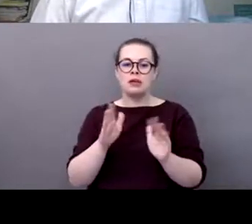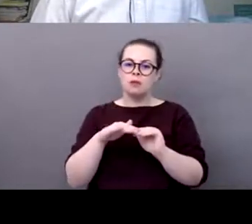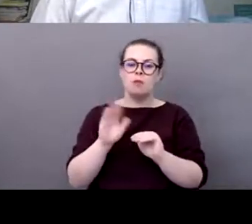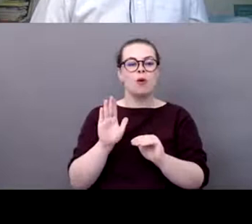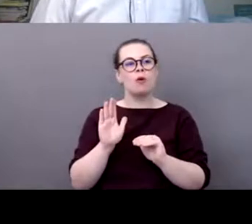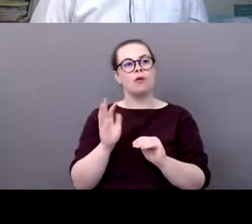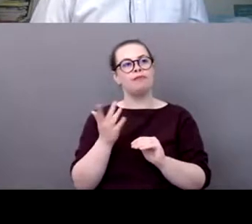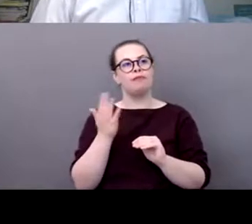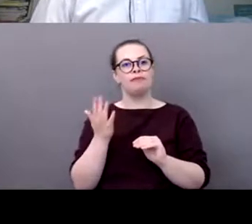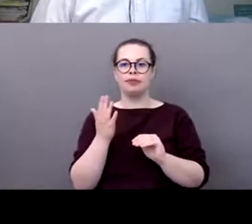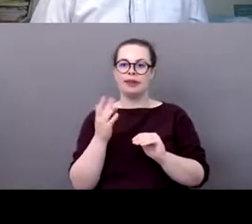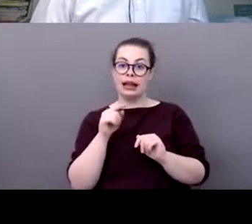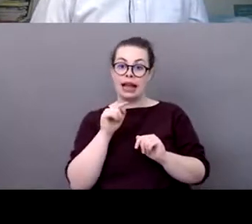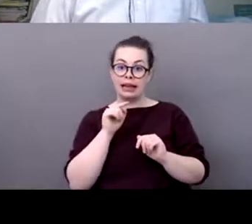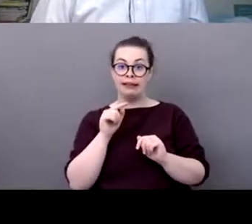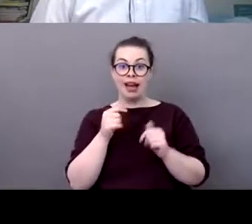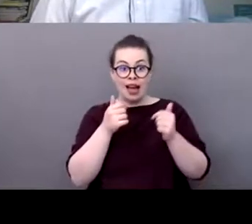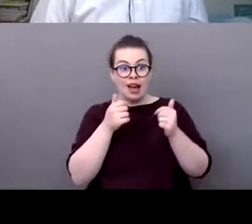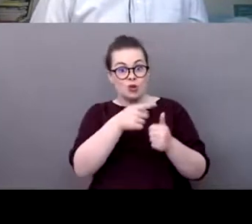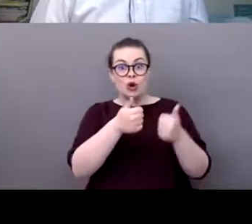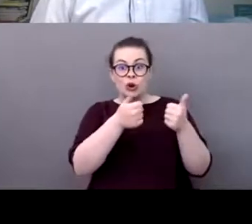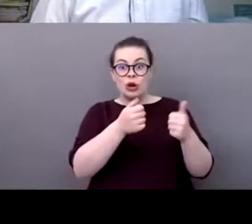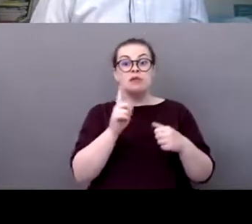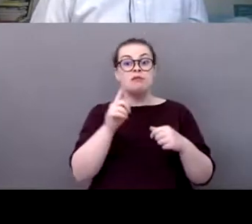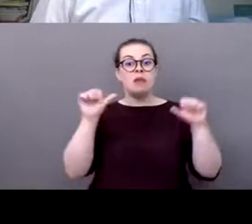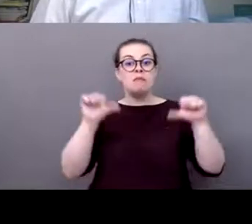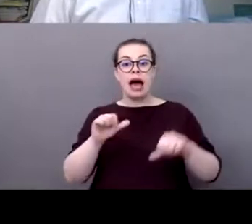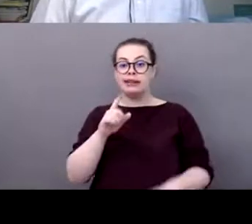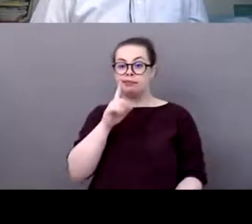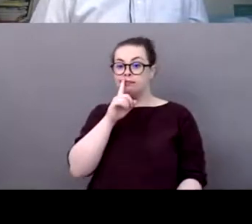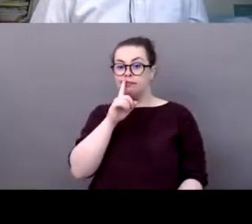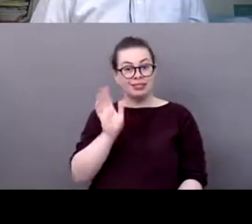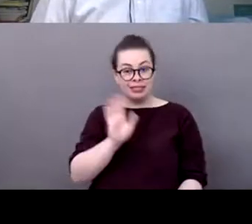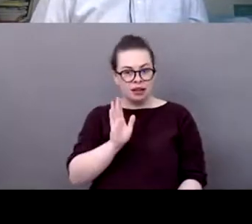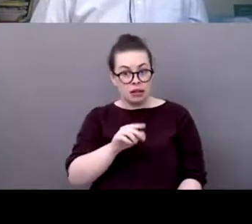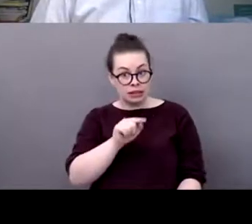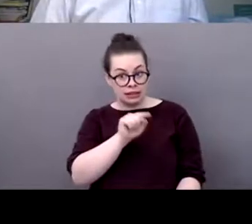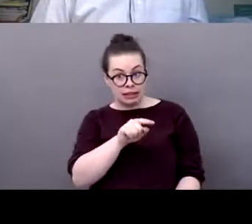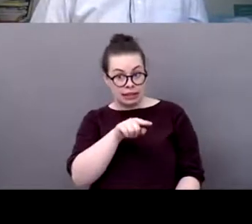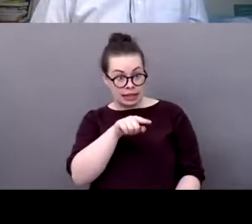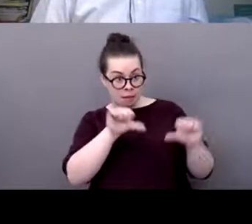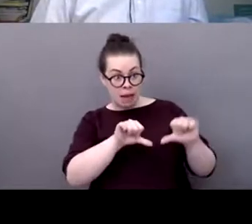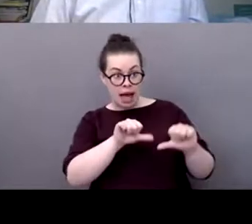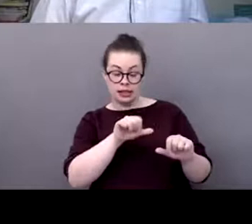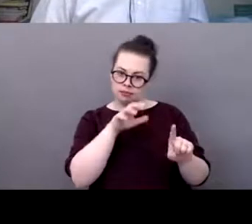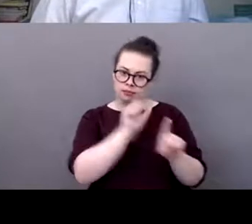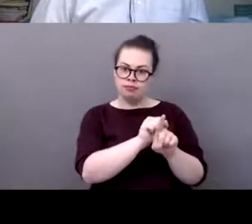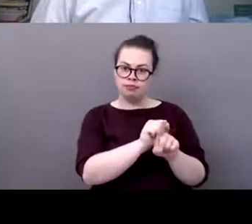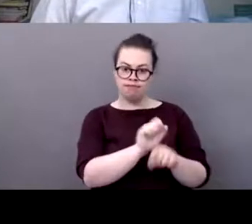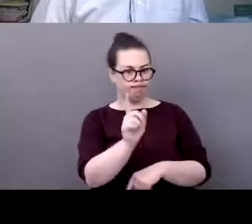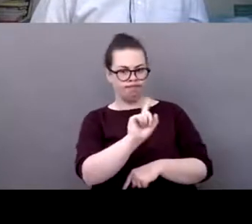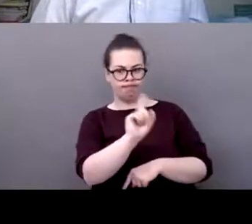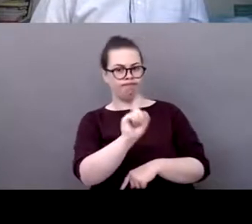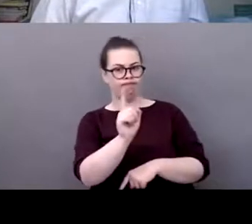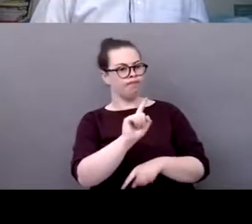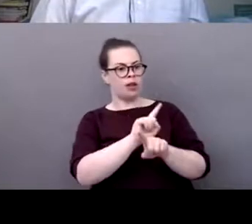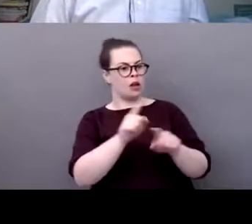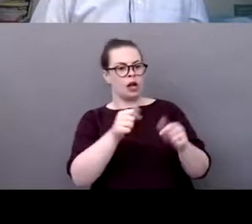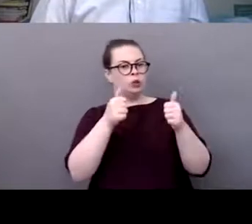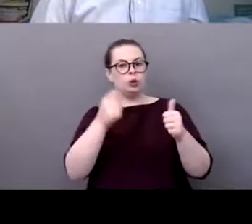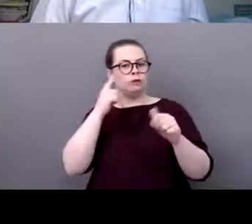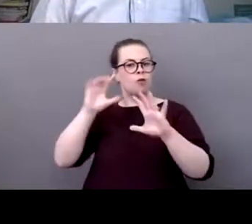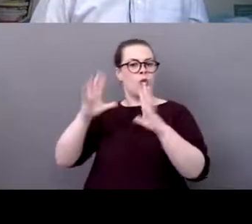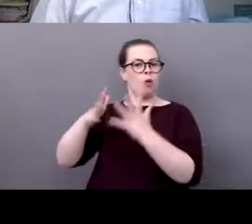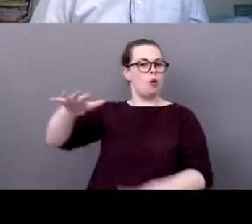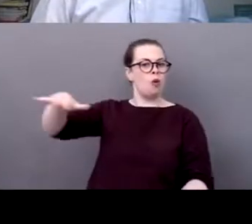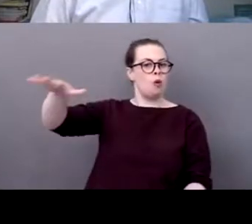habits bad production uh unsustainable ways of uh you know maintaining things